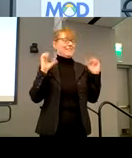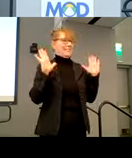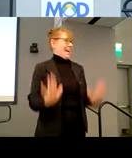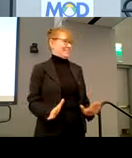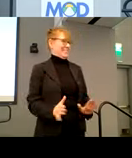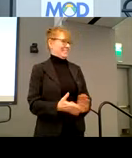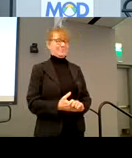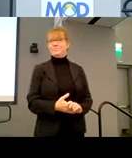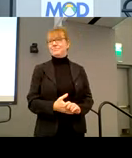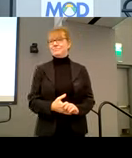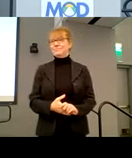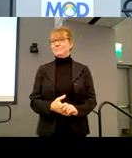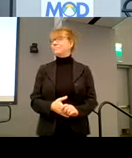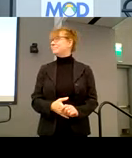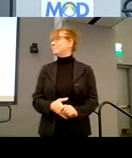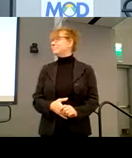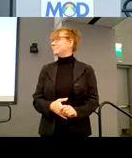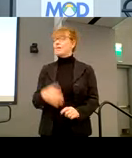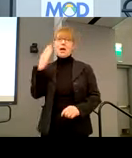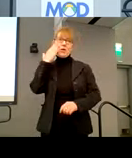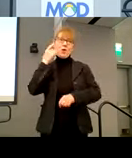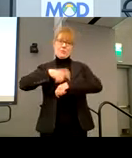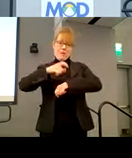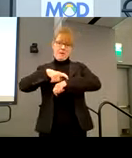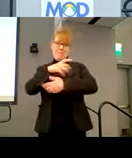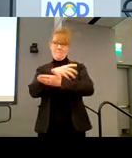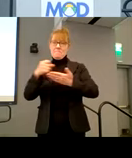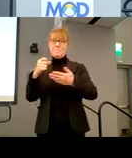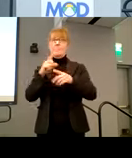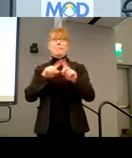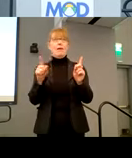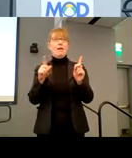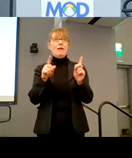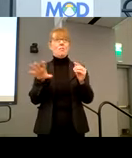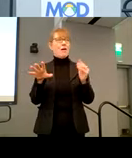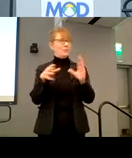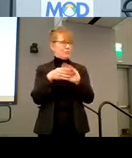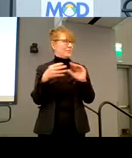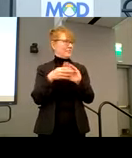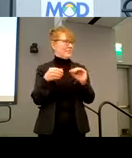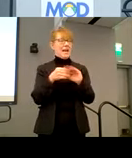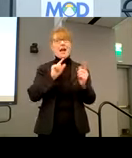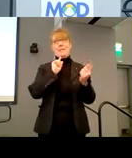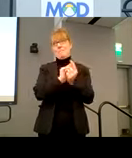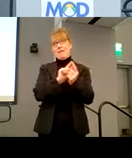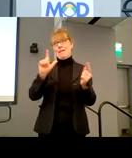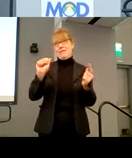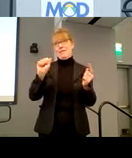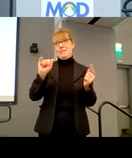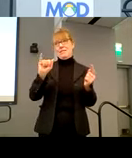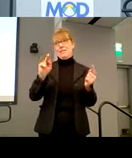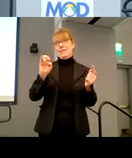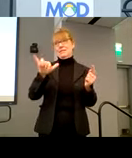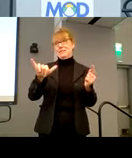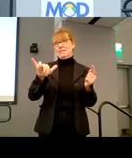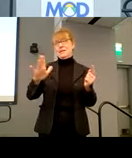And I know we don't have, uh, time, but I need to say that I met Lainey, uh, a number of years